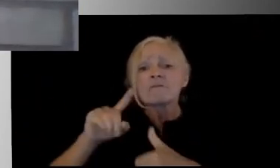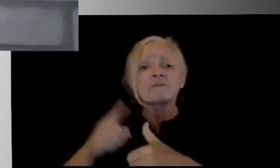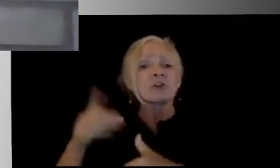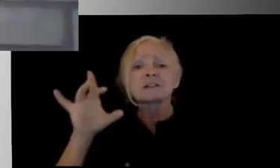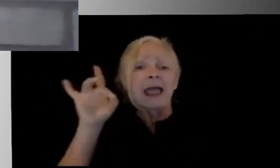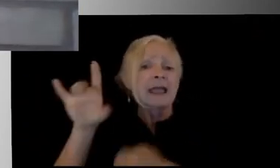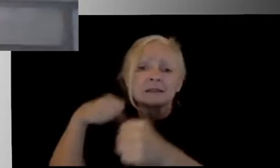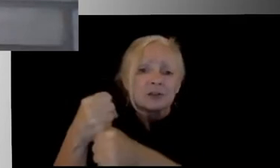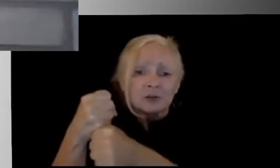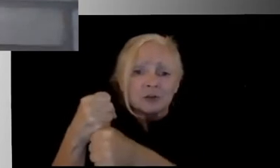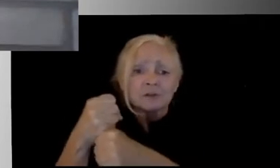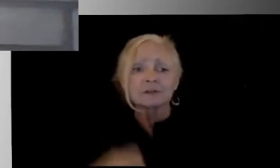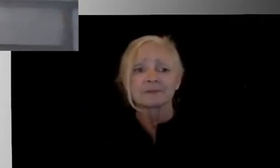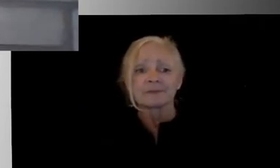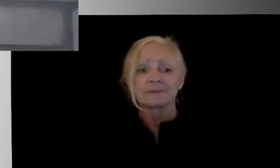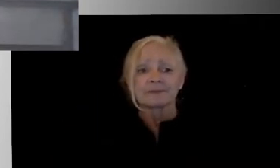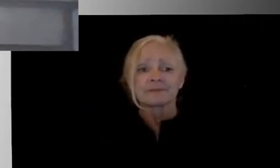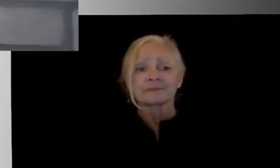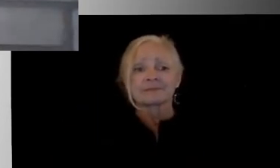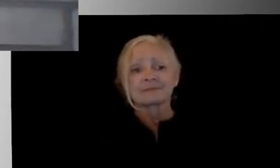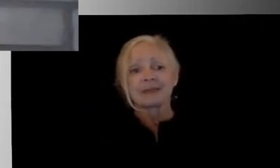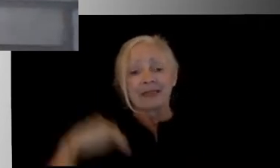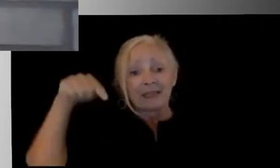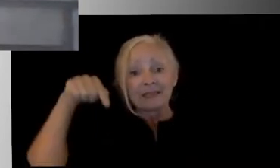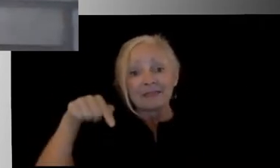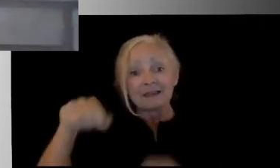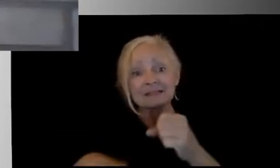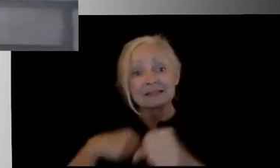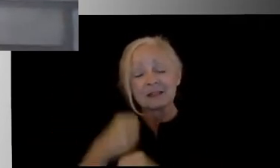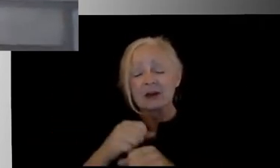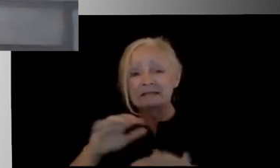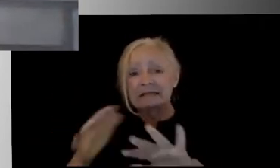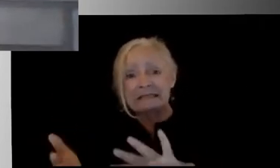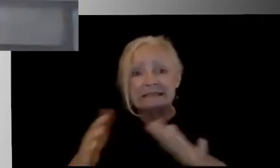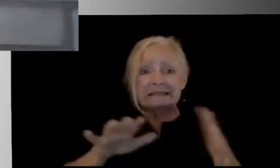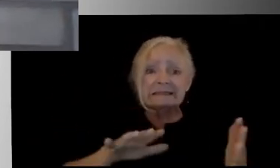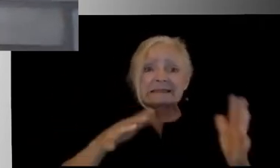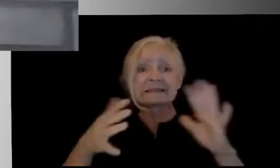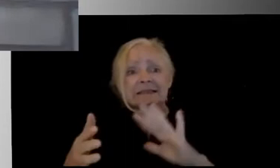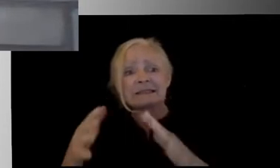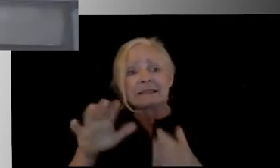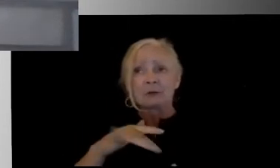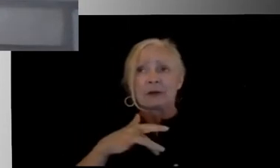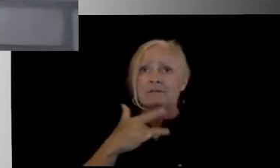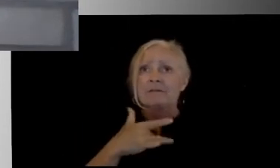that I've had so far. And this year, I've just gone back and forth on whether I feel